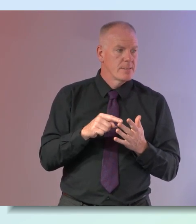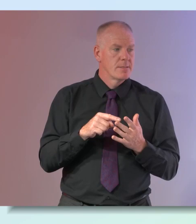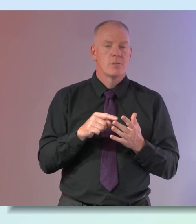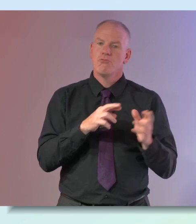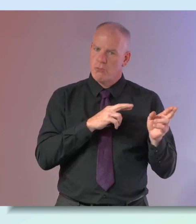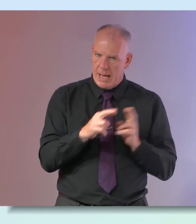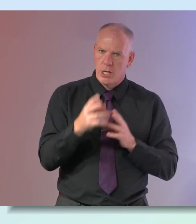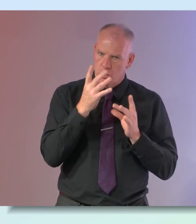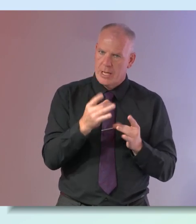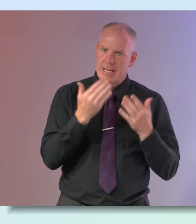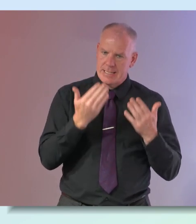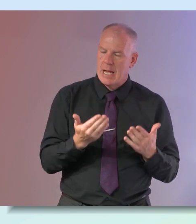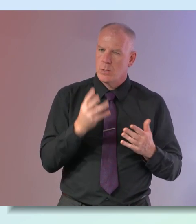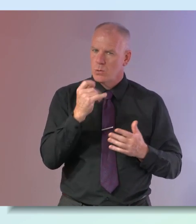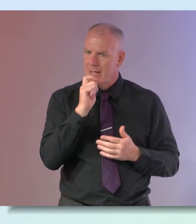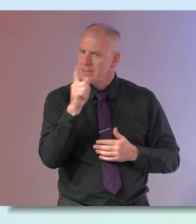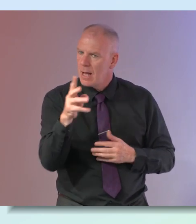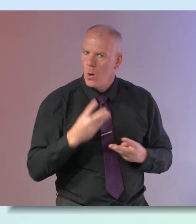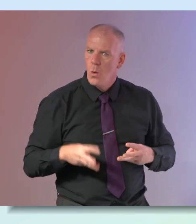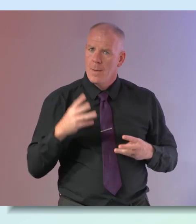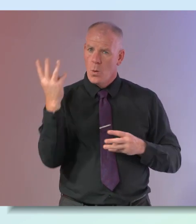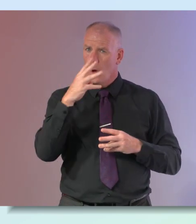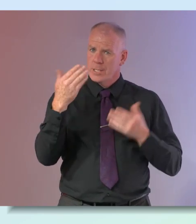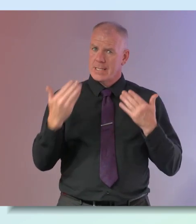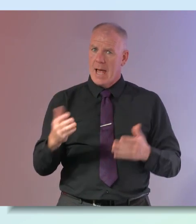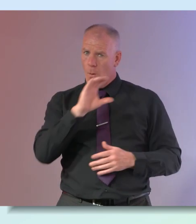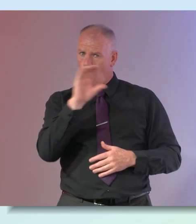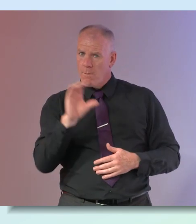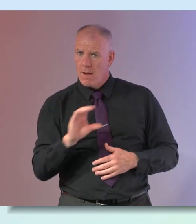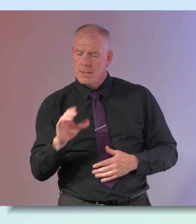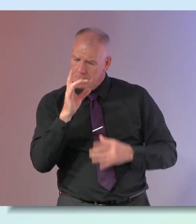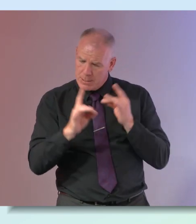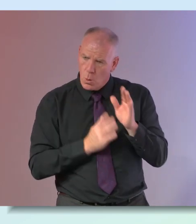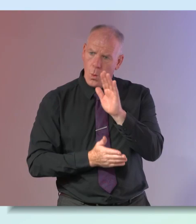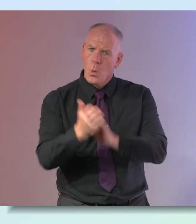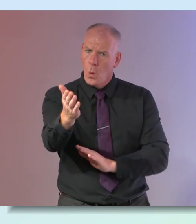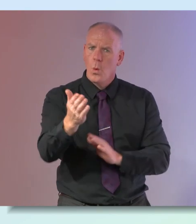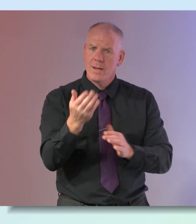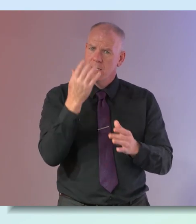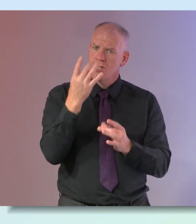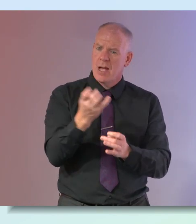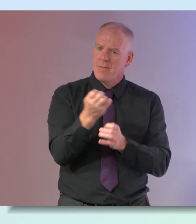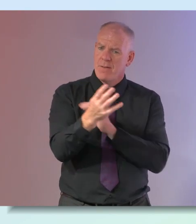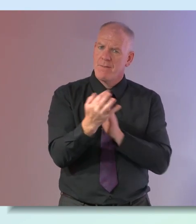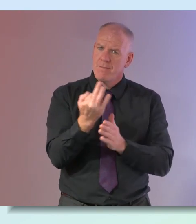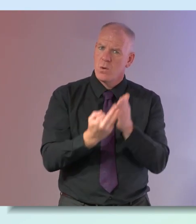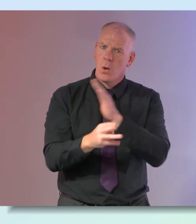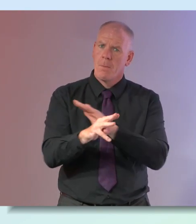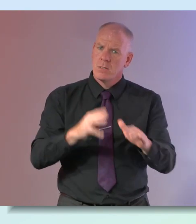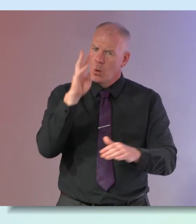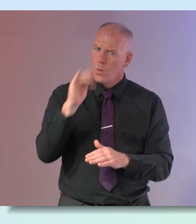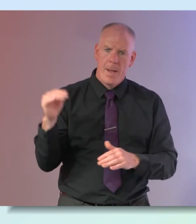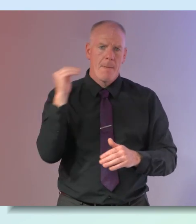keep a regular checking it and that's why i'd say to women that are even online today make sure and go and do it every few months because it's so important